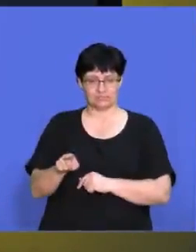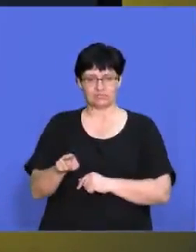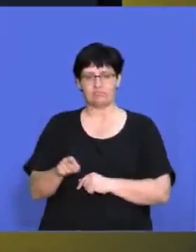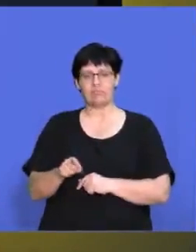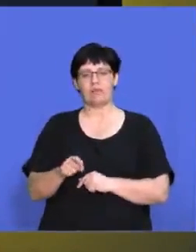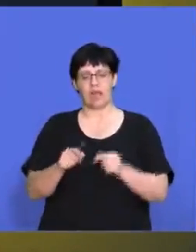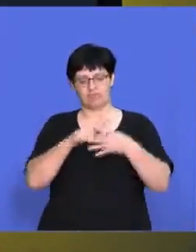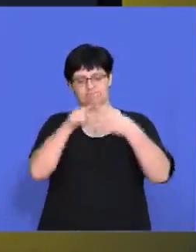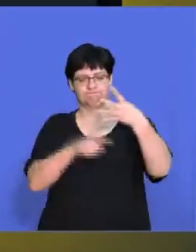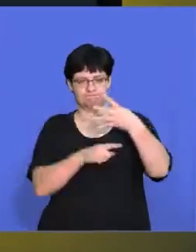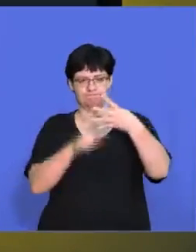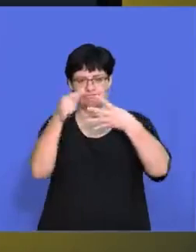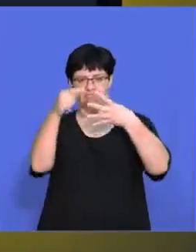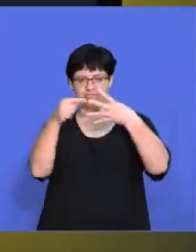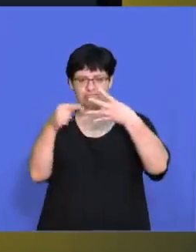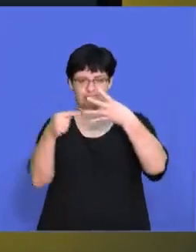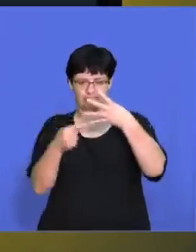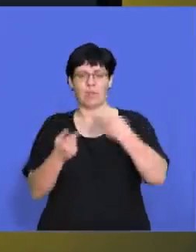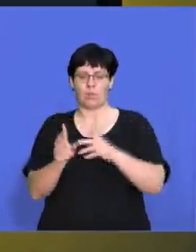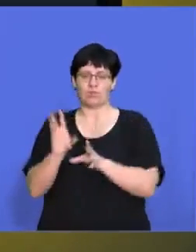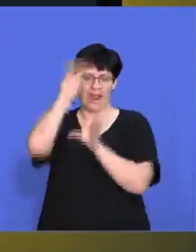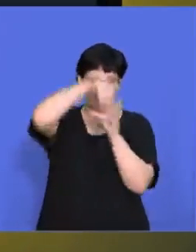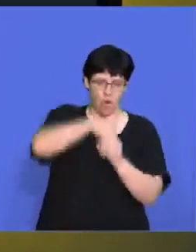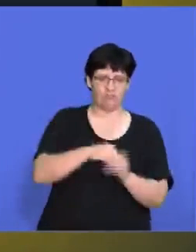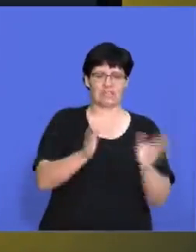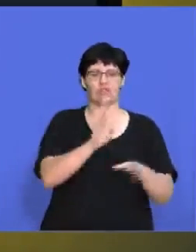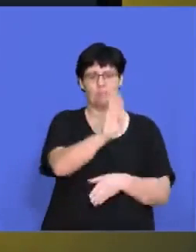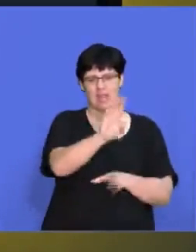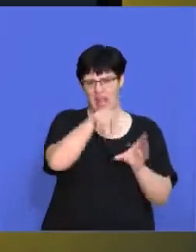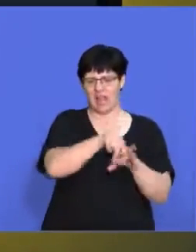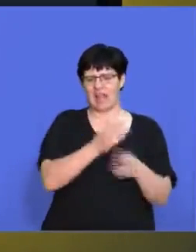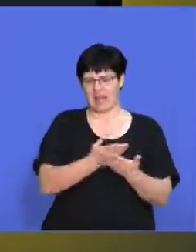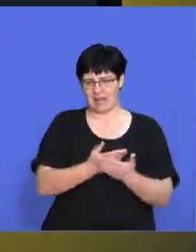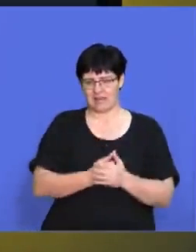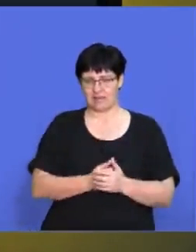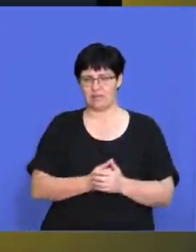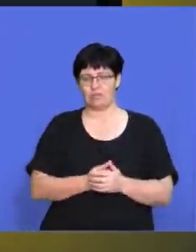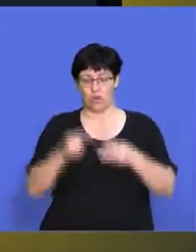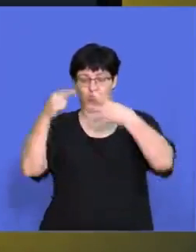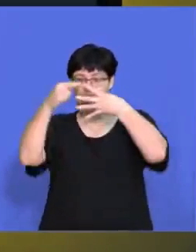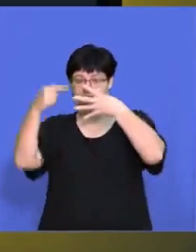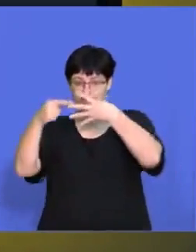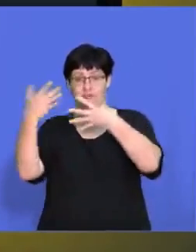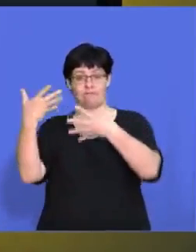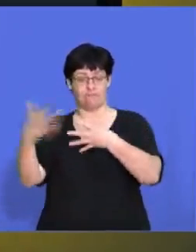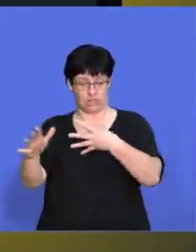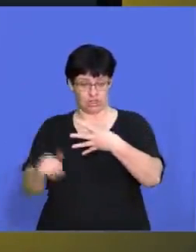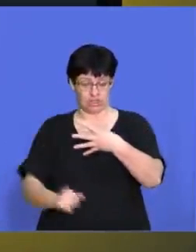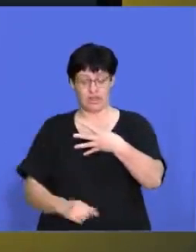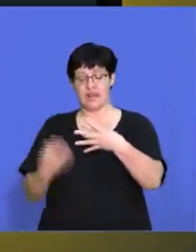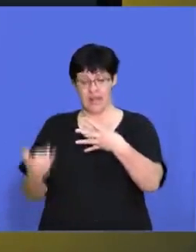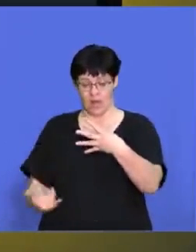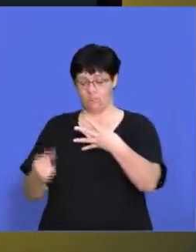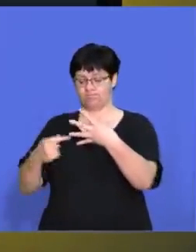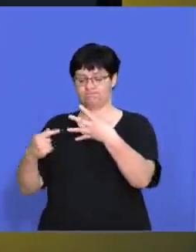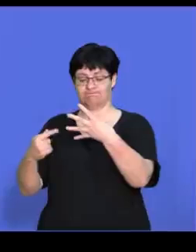be Section B questions. So the first we're going we've done the first two parts of the question. Now we'll be going on to the third part of